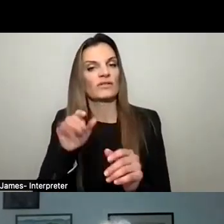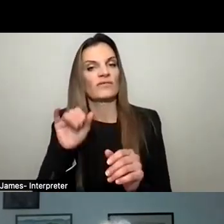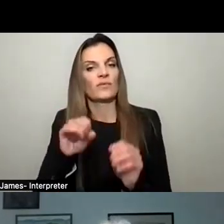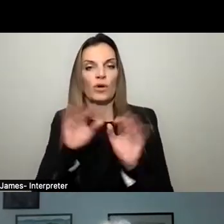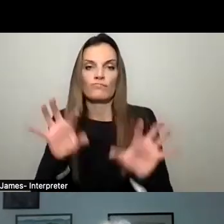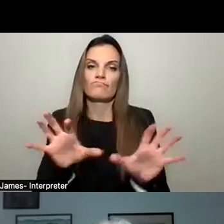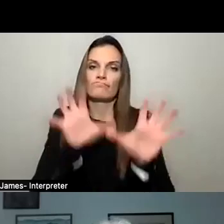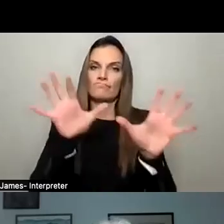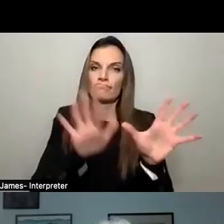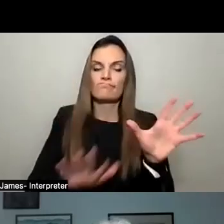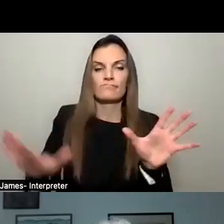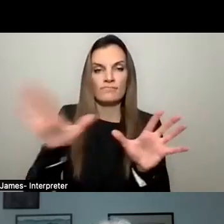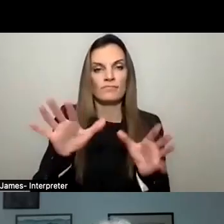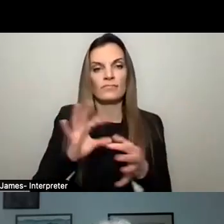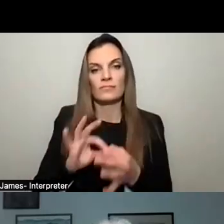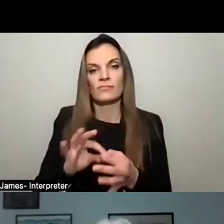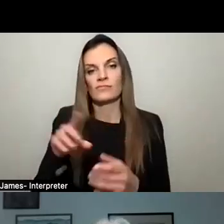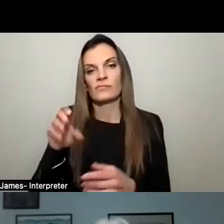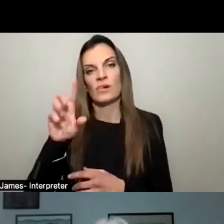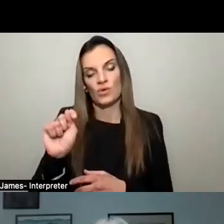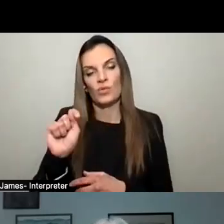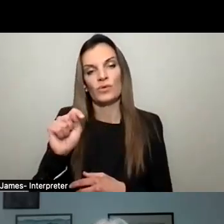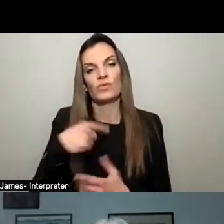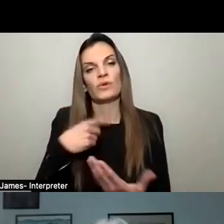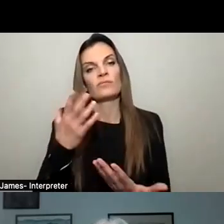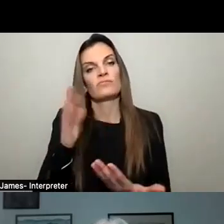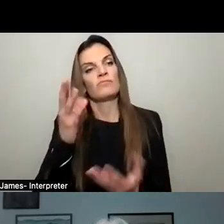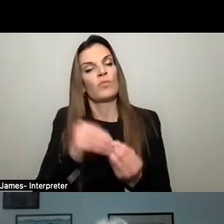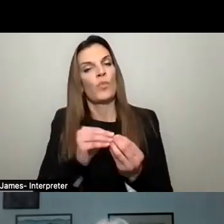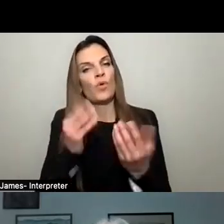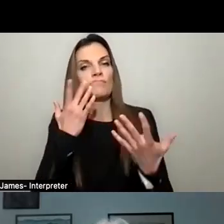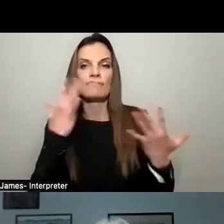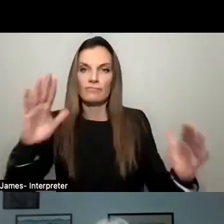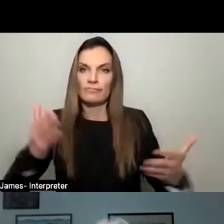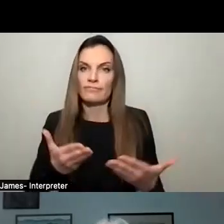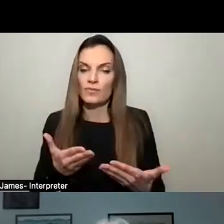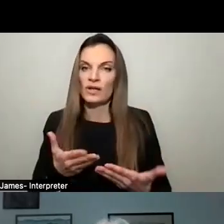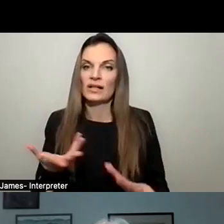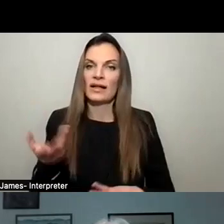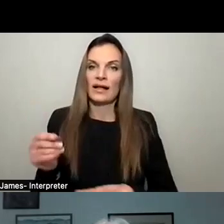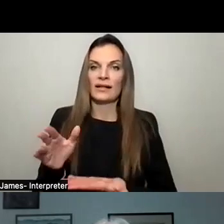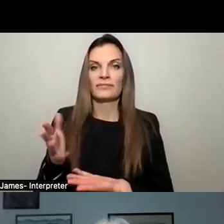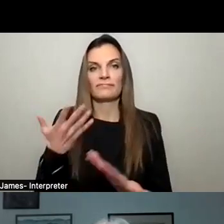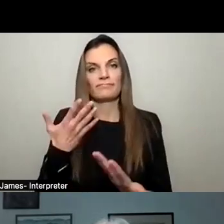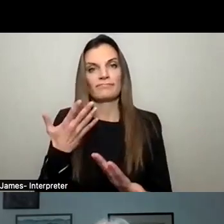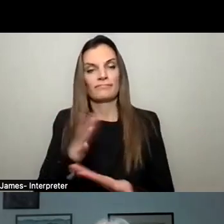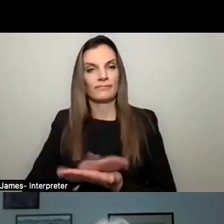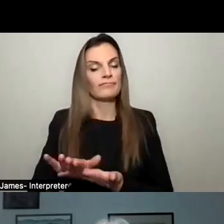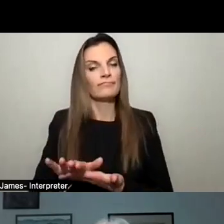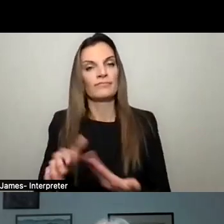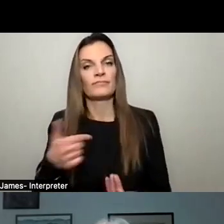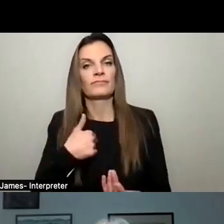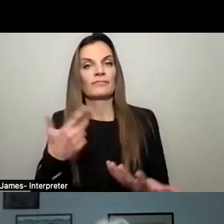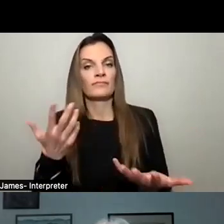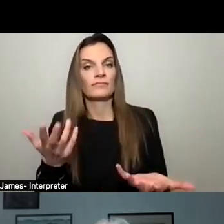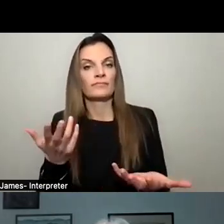other parts of our village, especially in October, so we appear more welcoming, more cleanly, and what we really